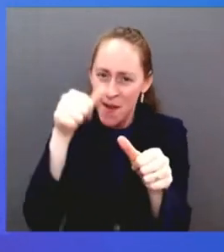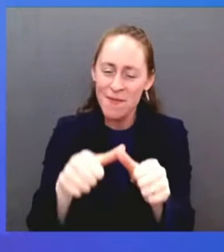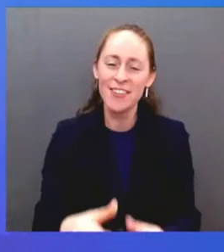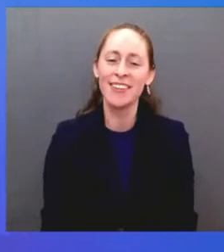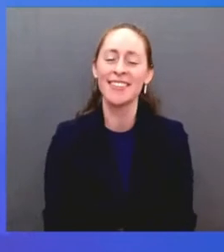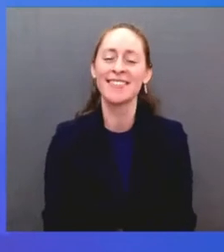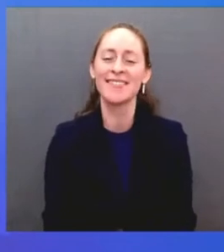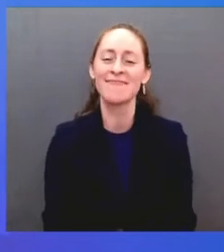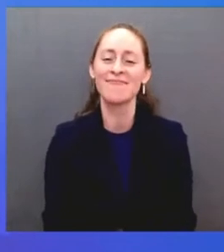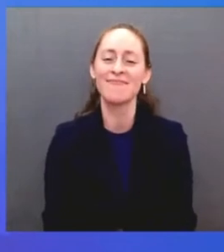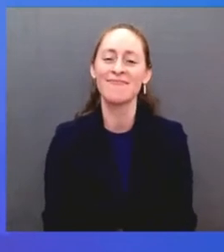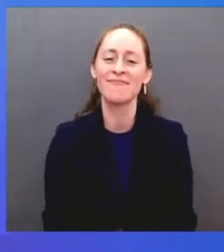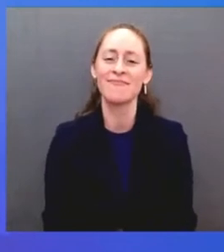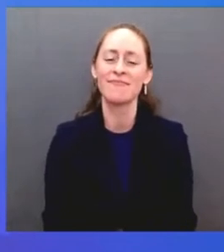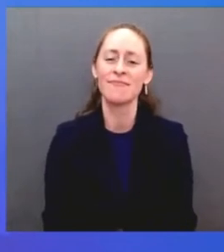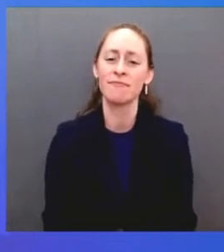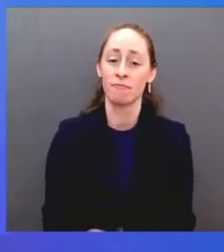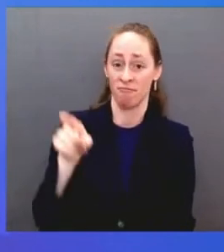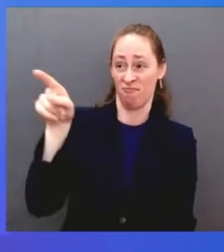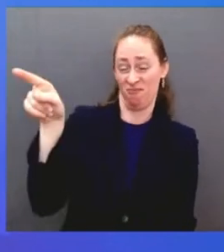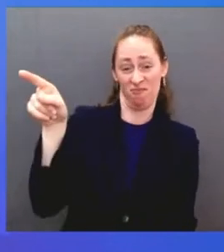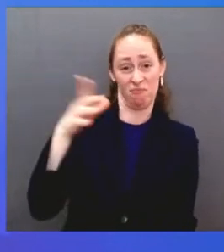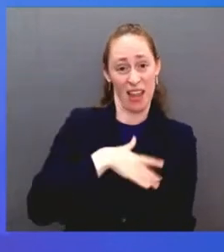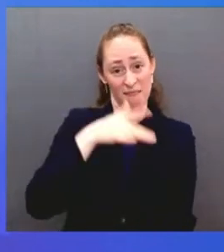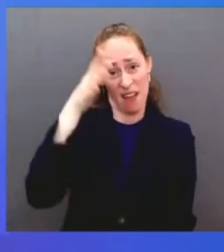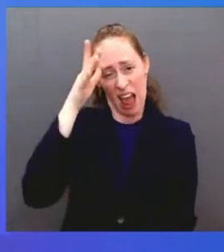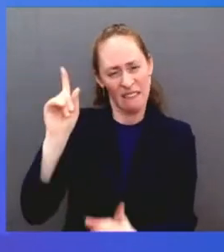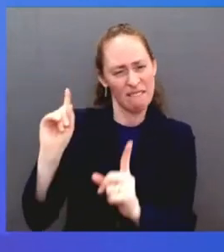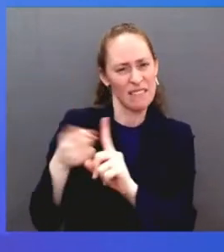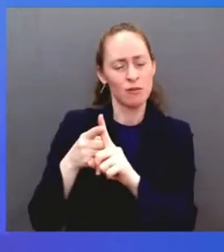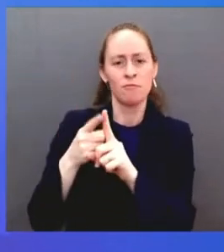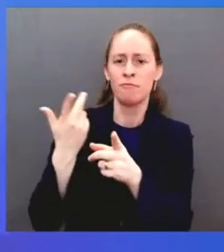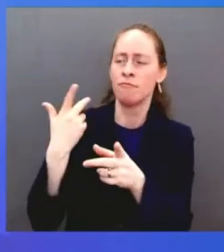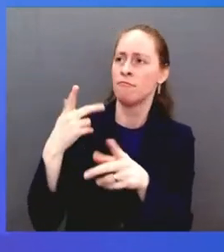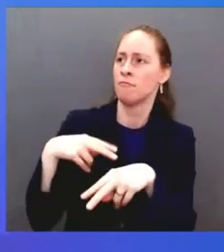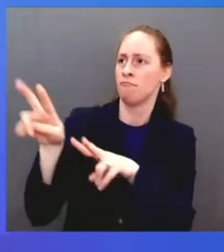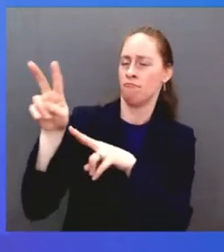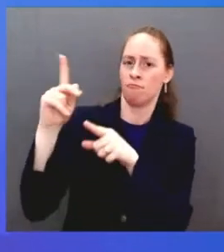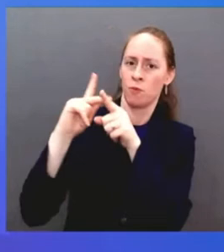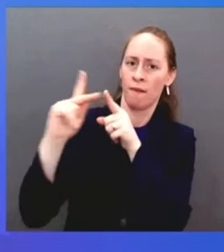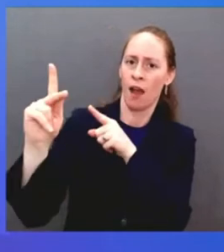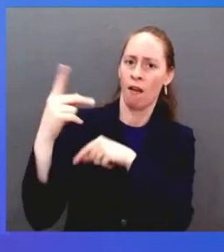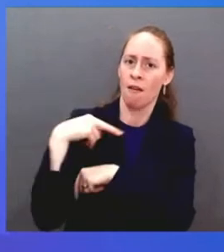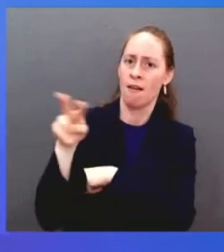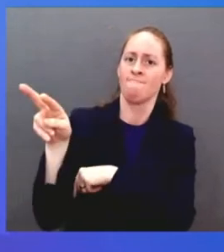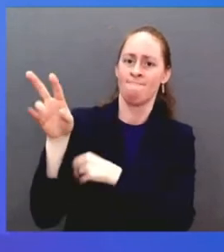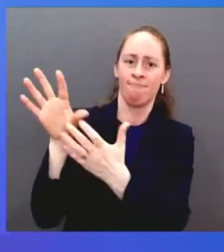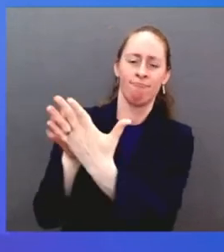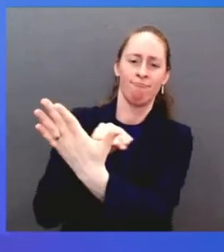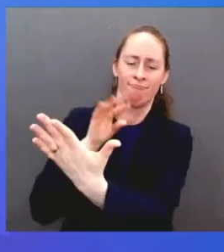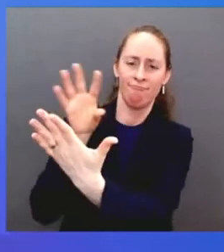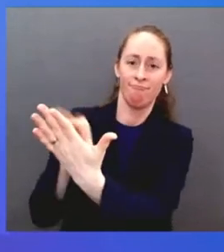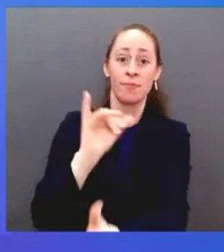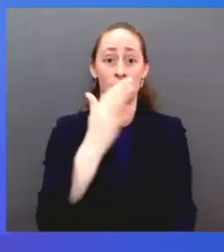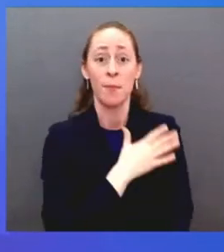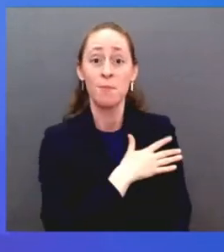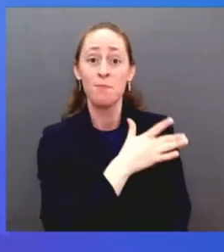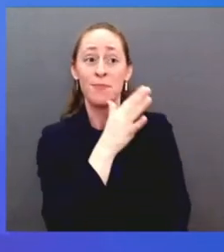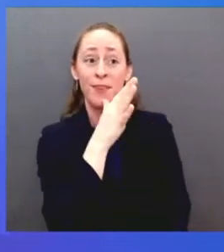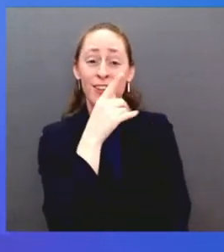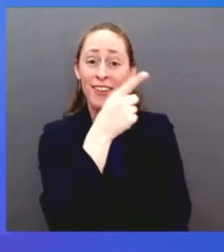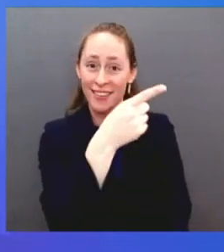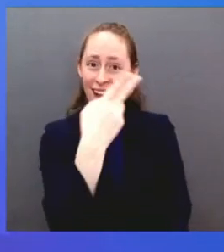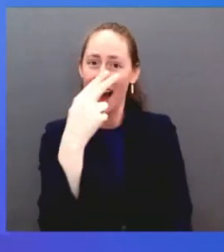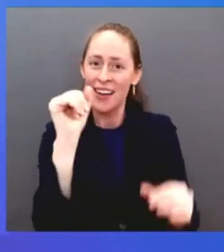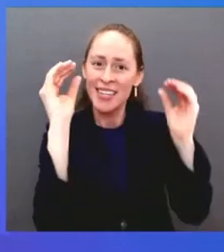My mother, who was also a public high school teacher, provided invaluable support in those early days, working full-time to